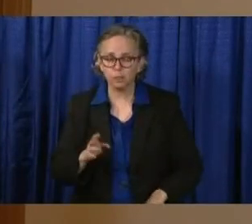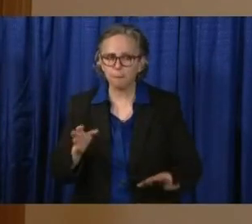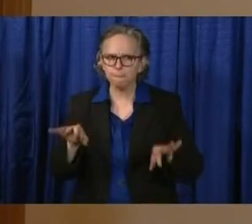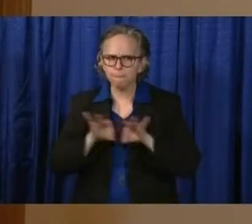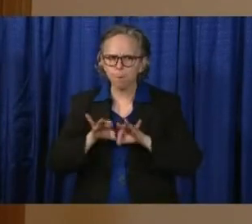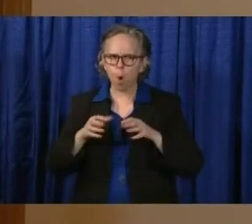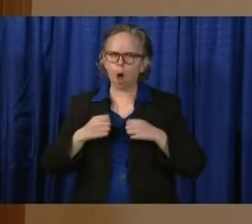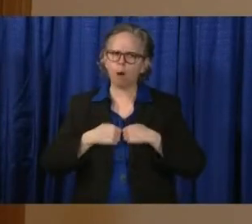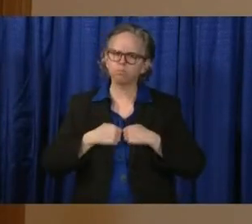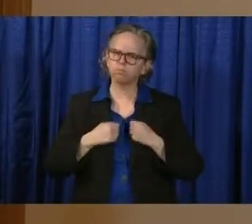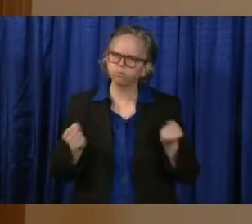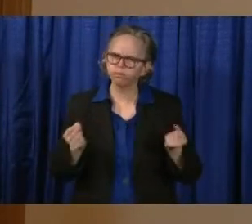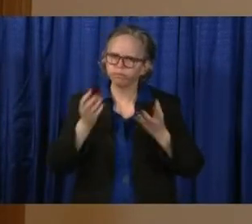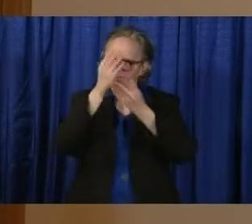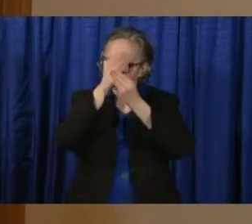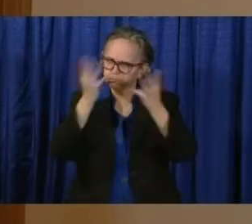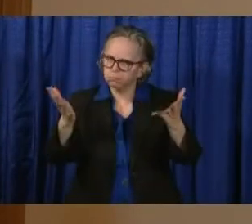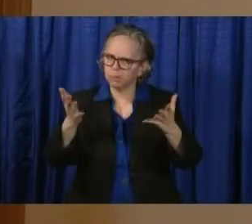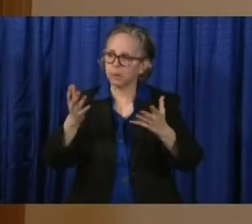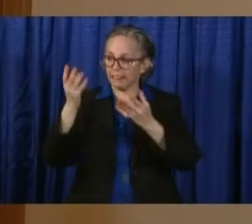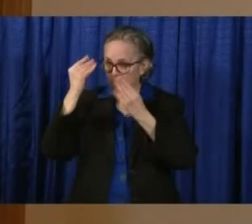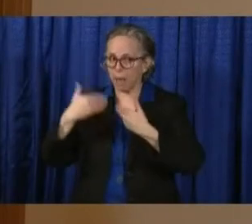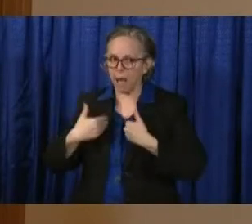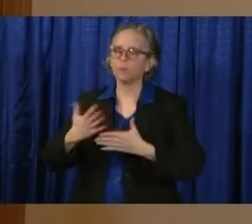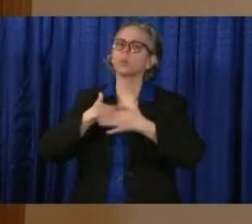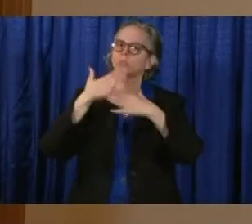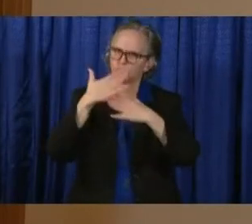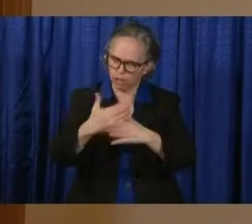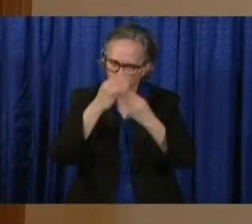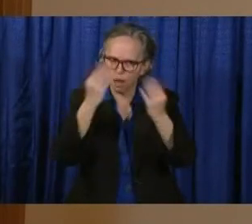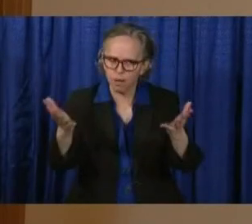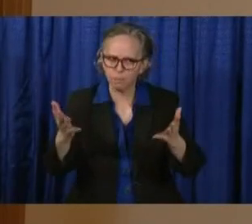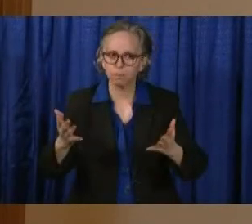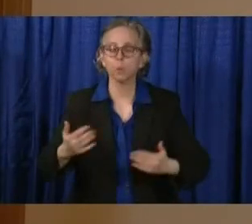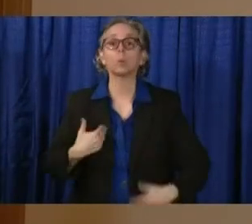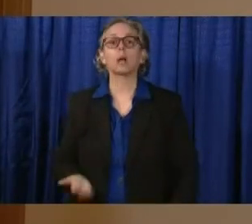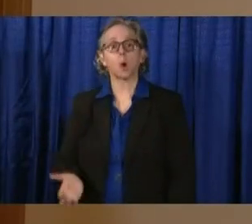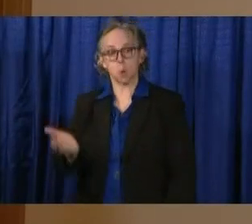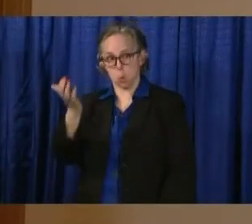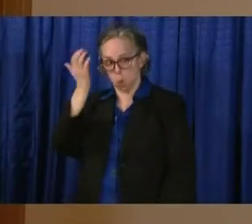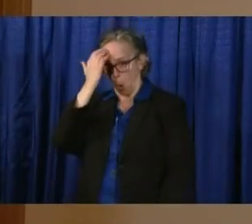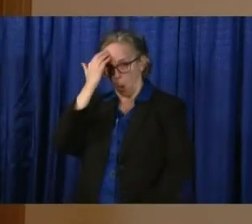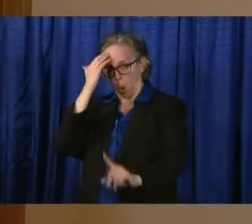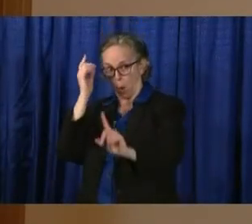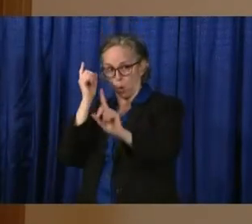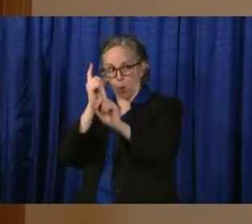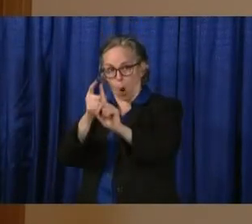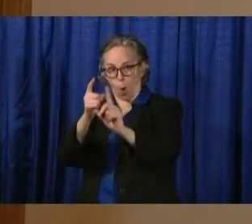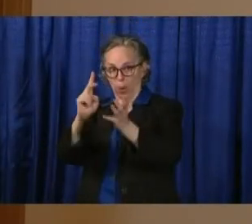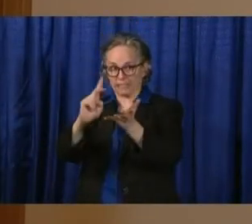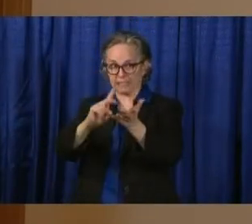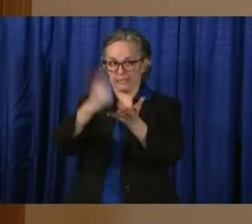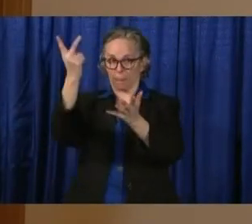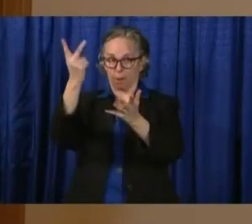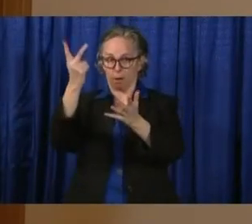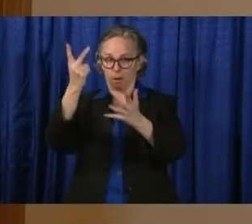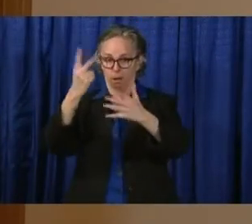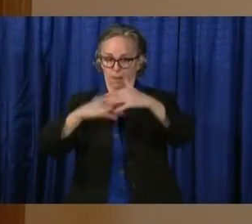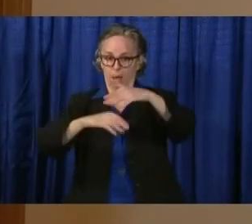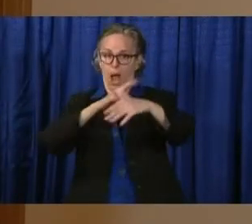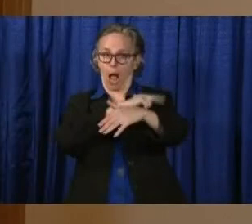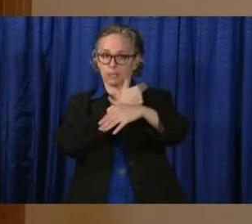Some general principles, again. We've known that we need to about double our hospital capacity for a surge.